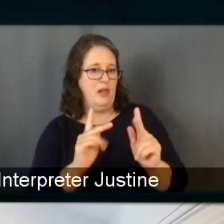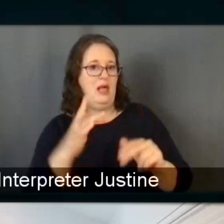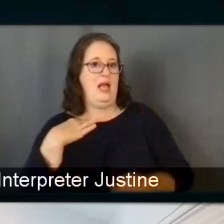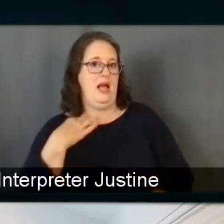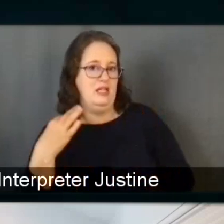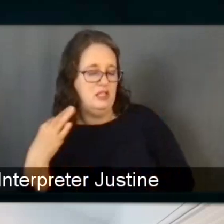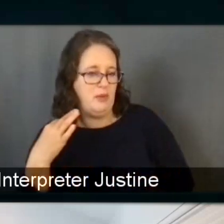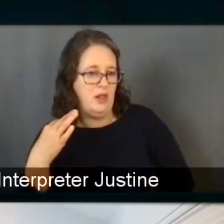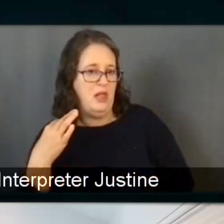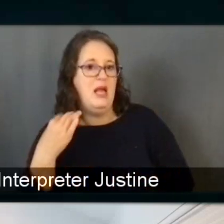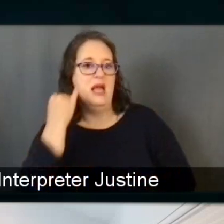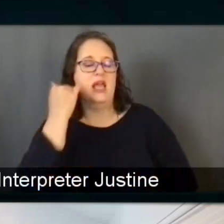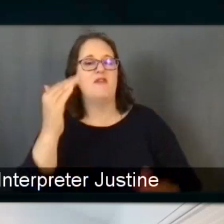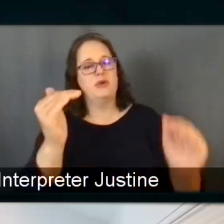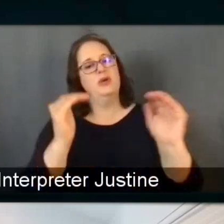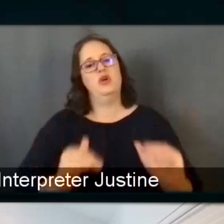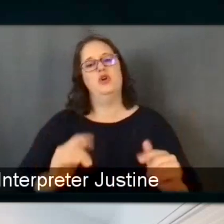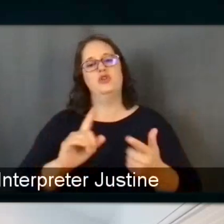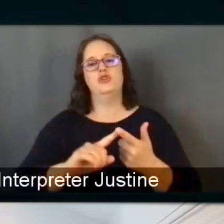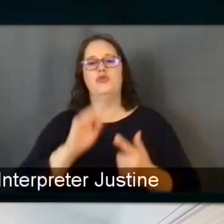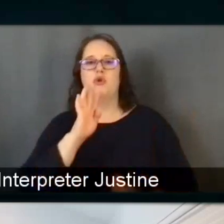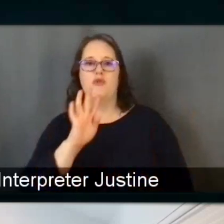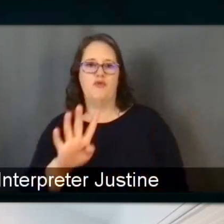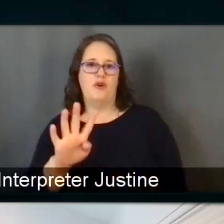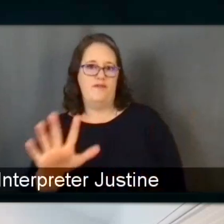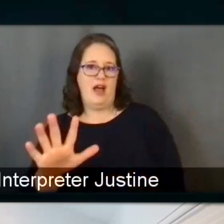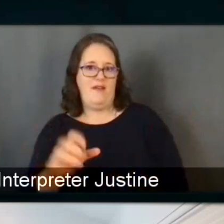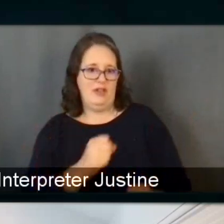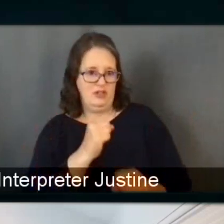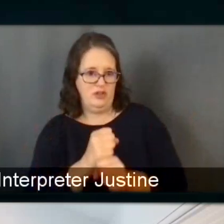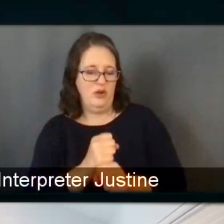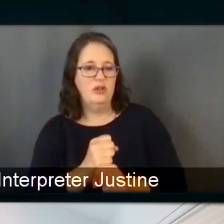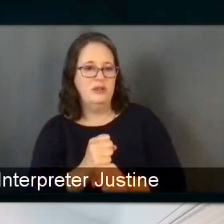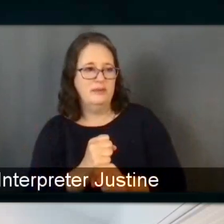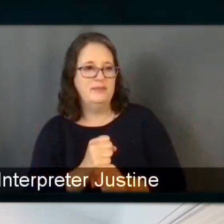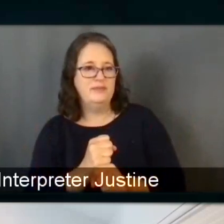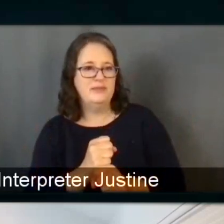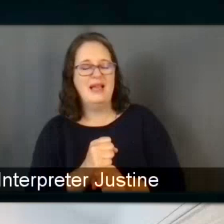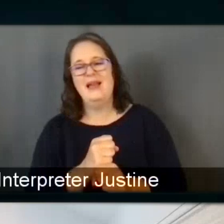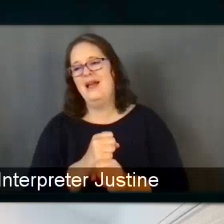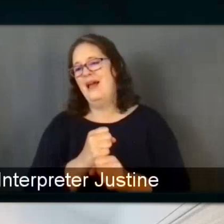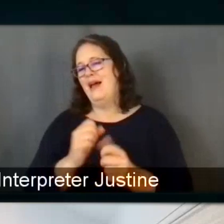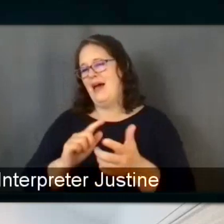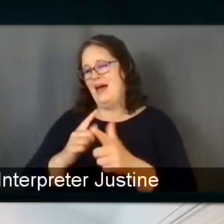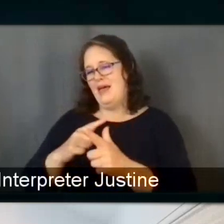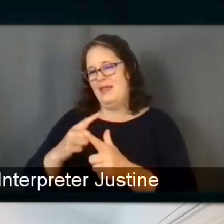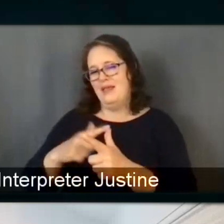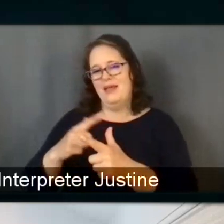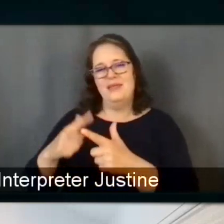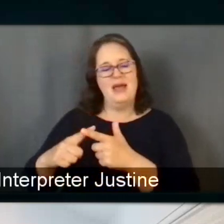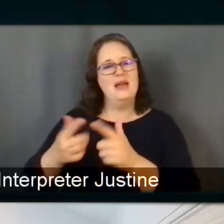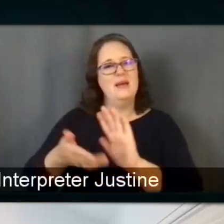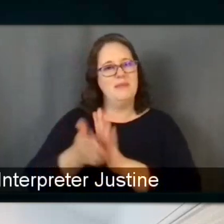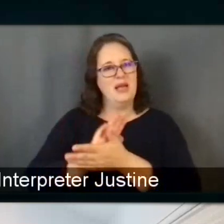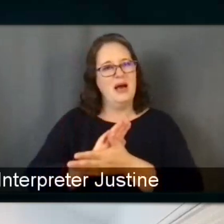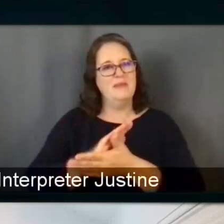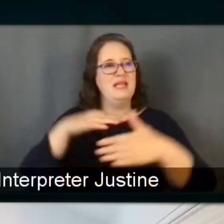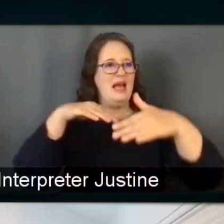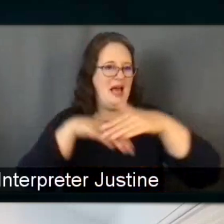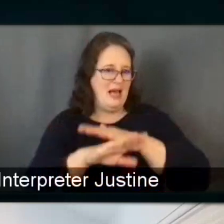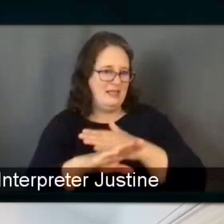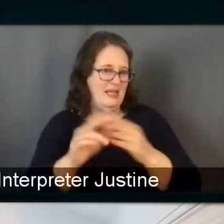to 45 years. And that is can become an access problem, how many colonoscopies are